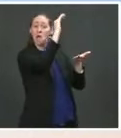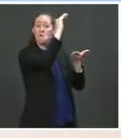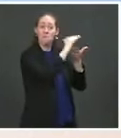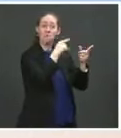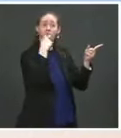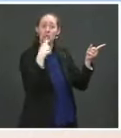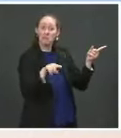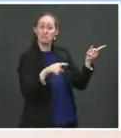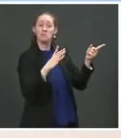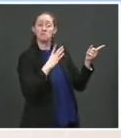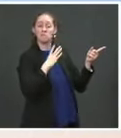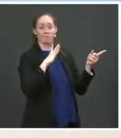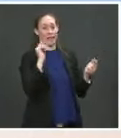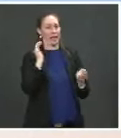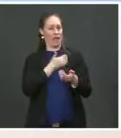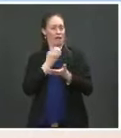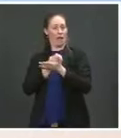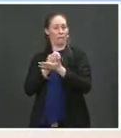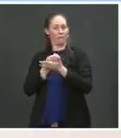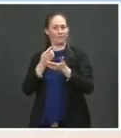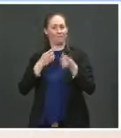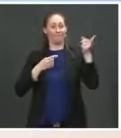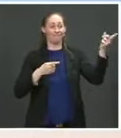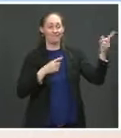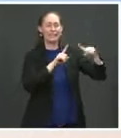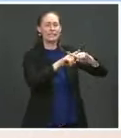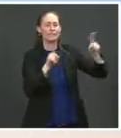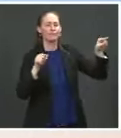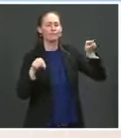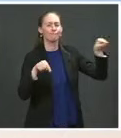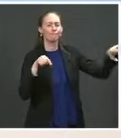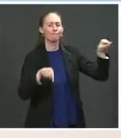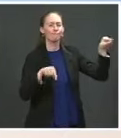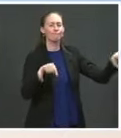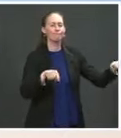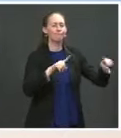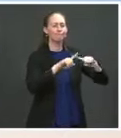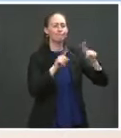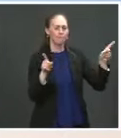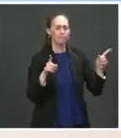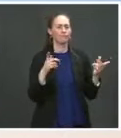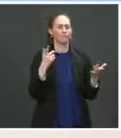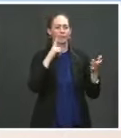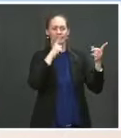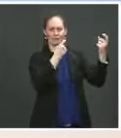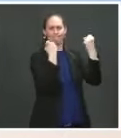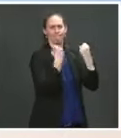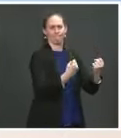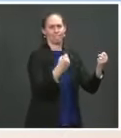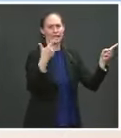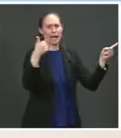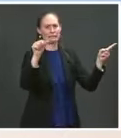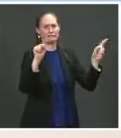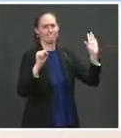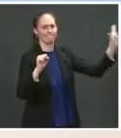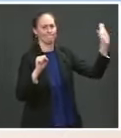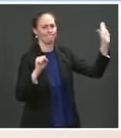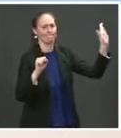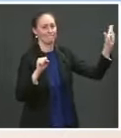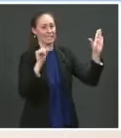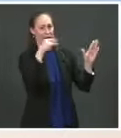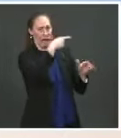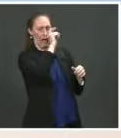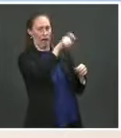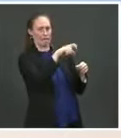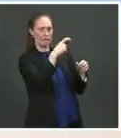different from Mars and a lot of people on the planet. It's mostly gas-based, as we know. That presents challenges for them going